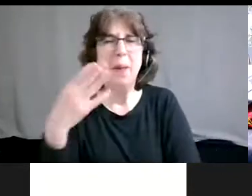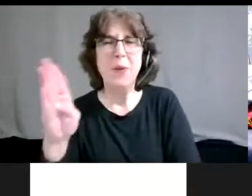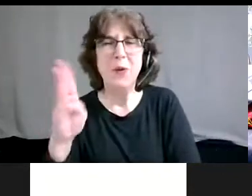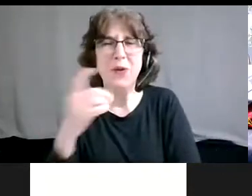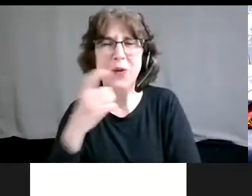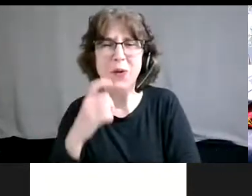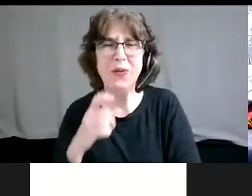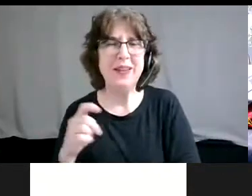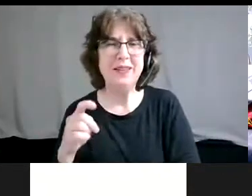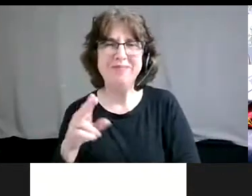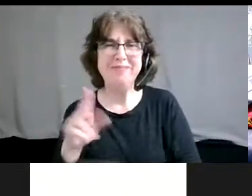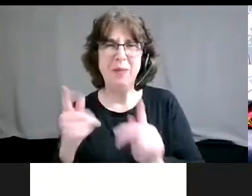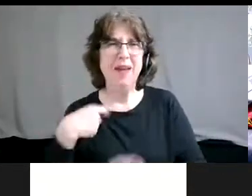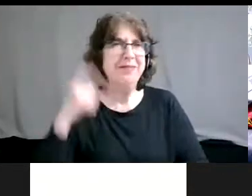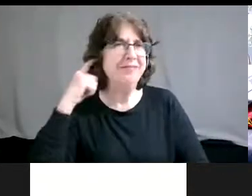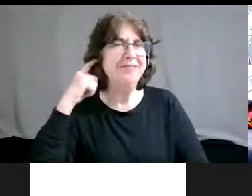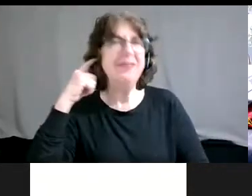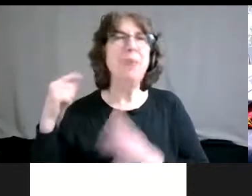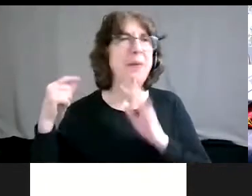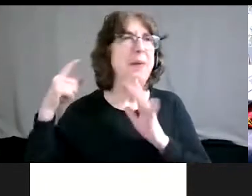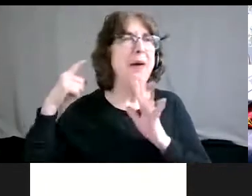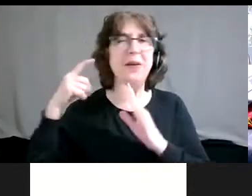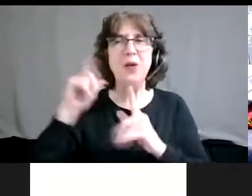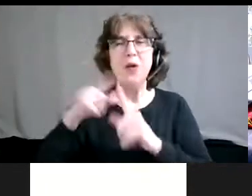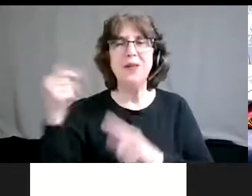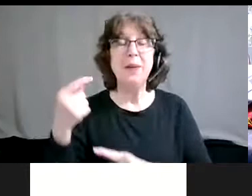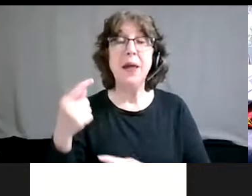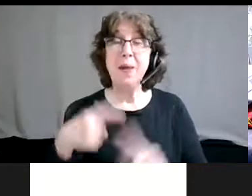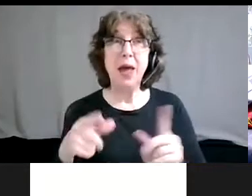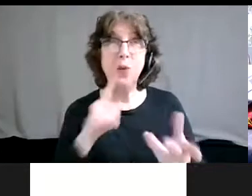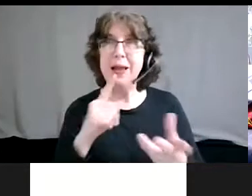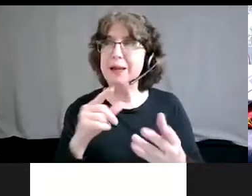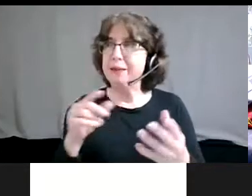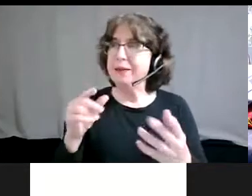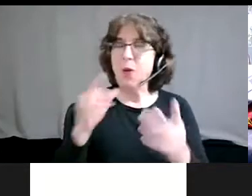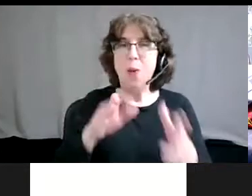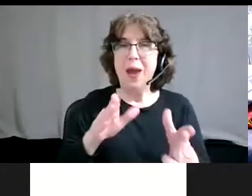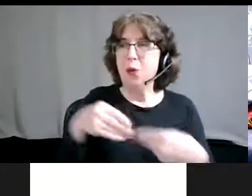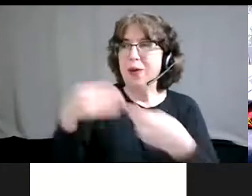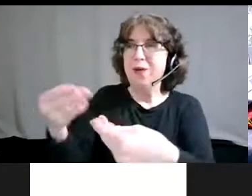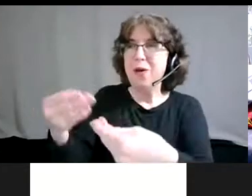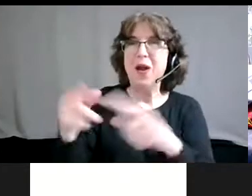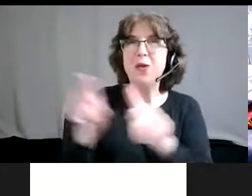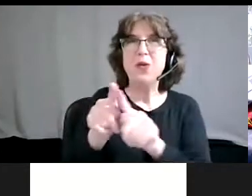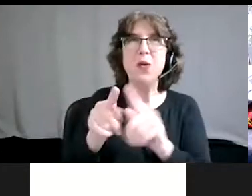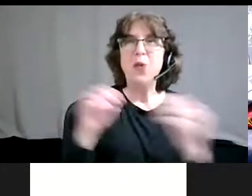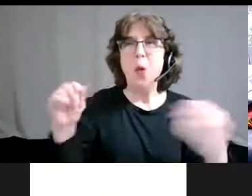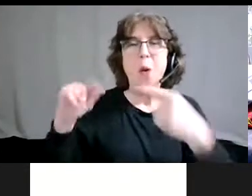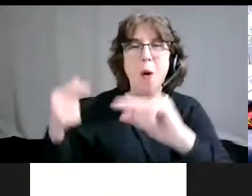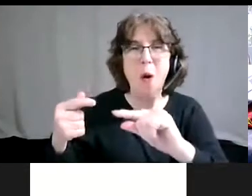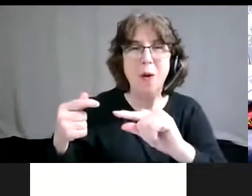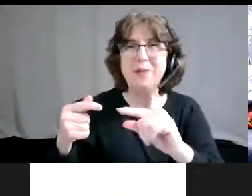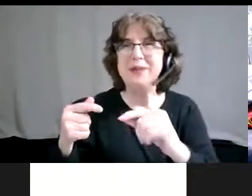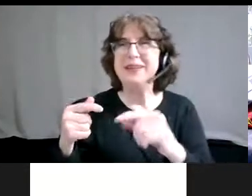in the life that it was most resonant and affirming while sort of the rest of society and culture catches up.